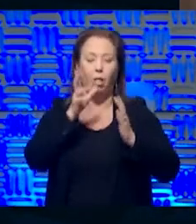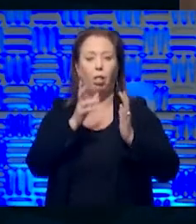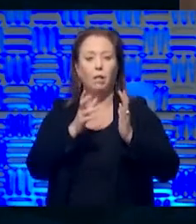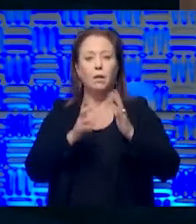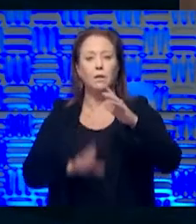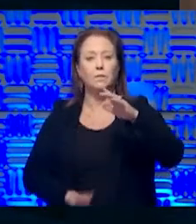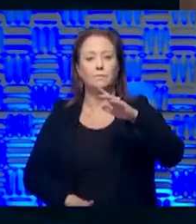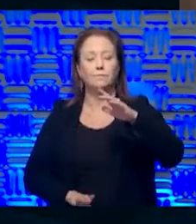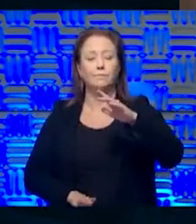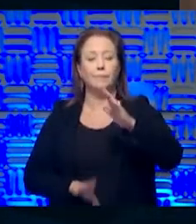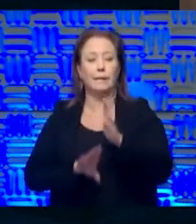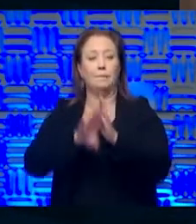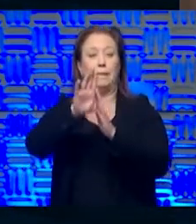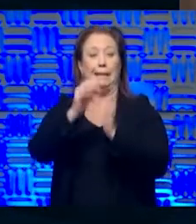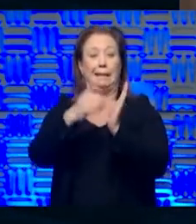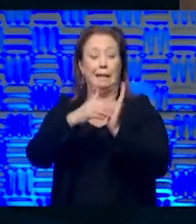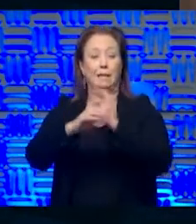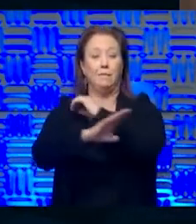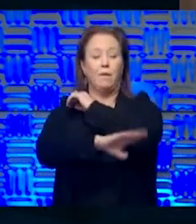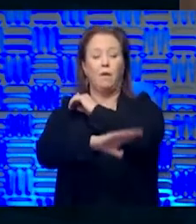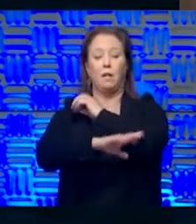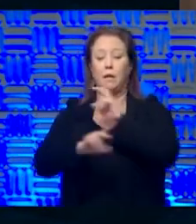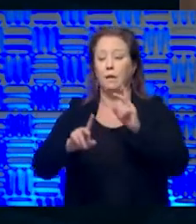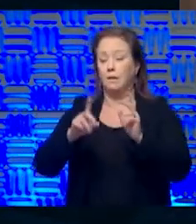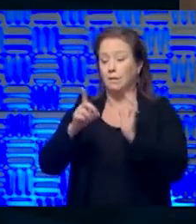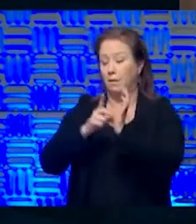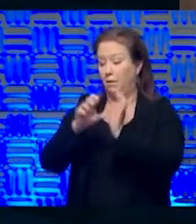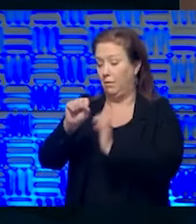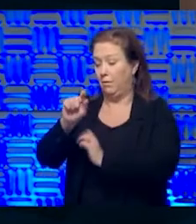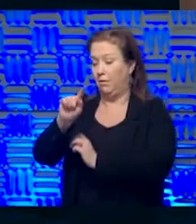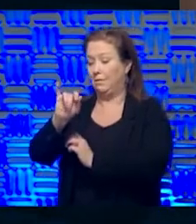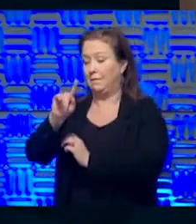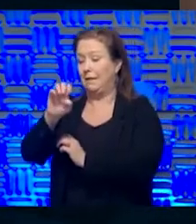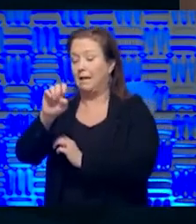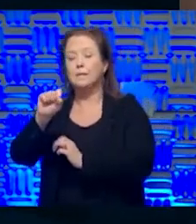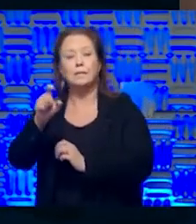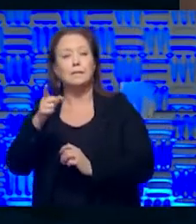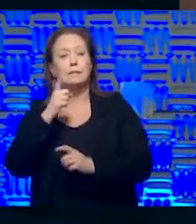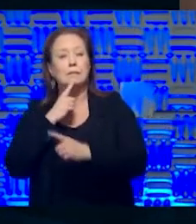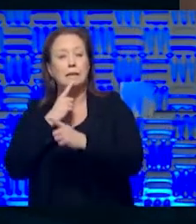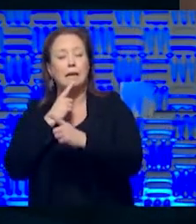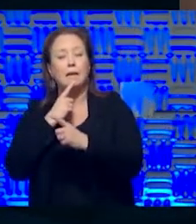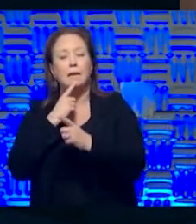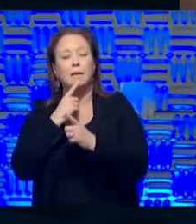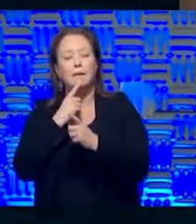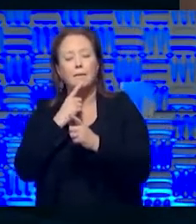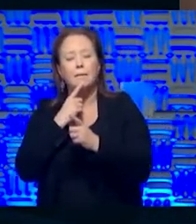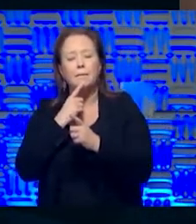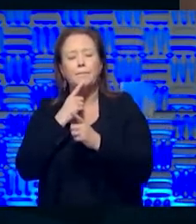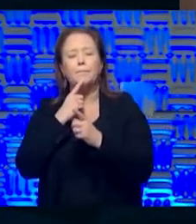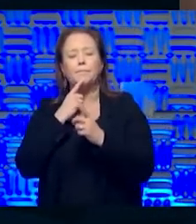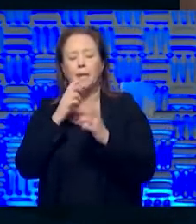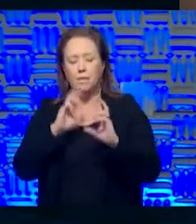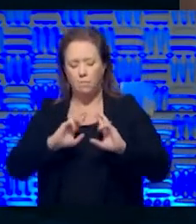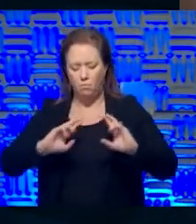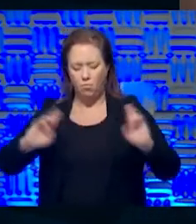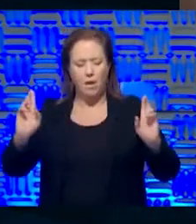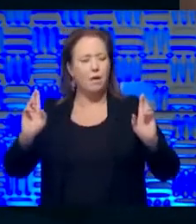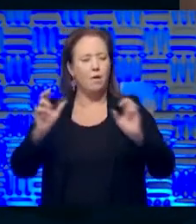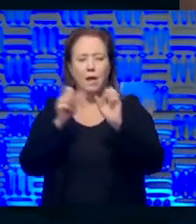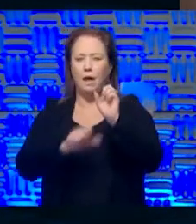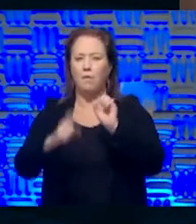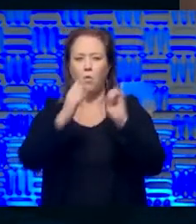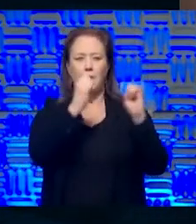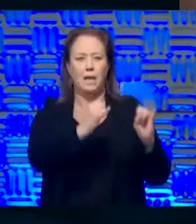uh, we are able to handle it. The people, as Steve Stites just said, they have to be, their preparedness is everybody's